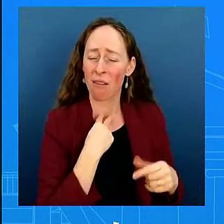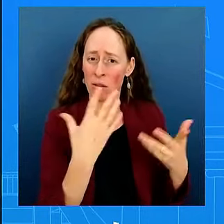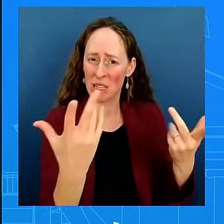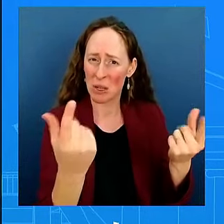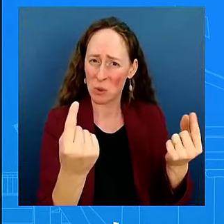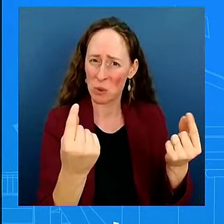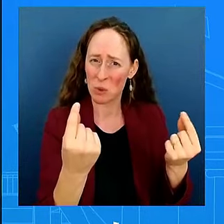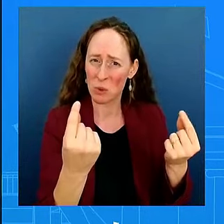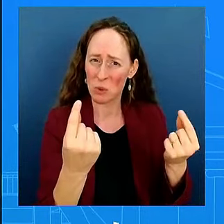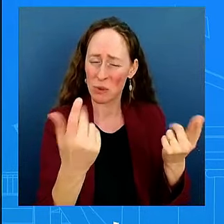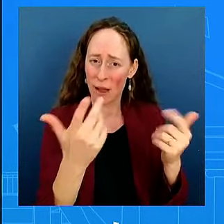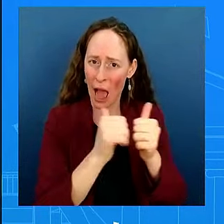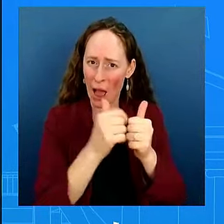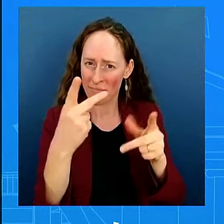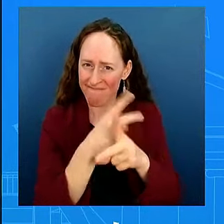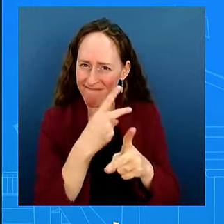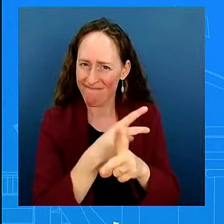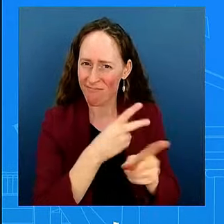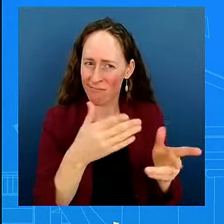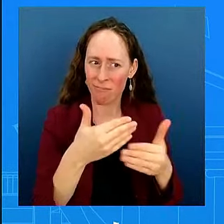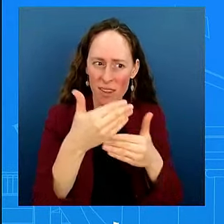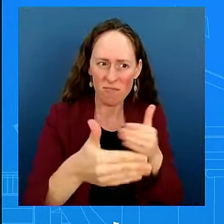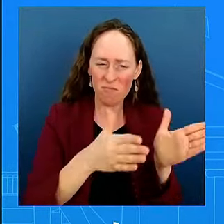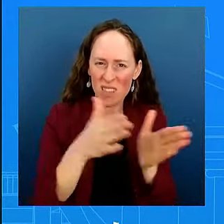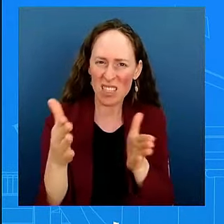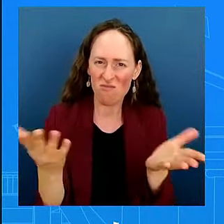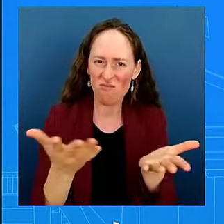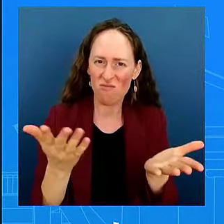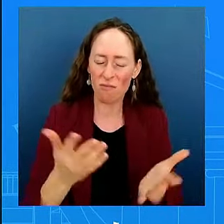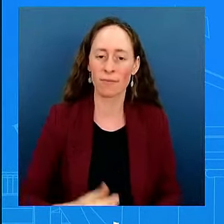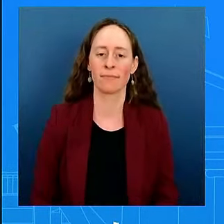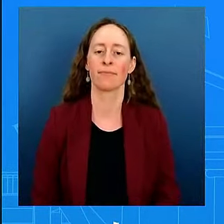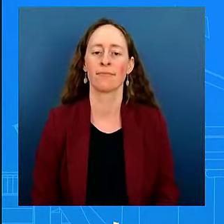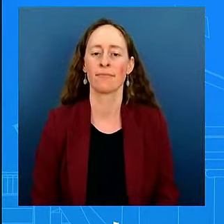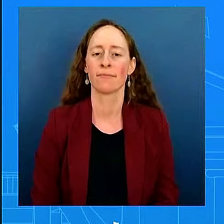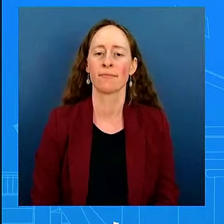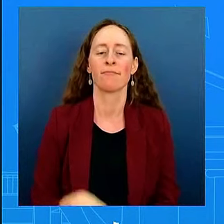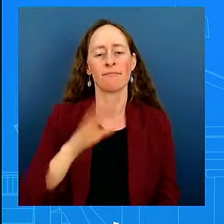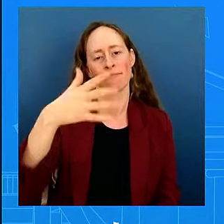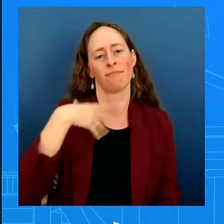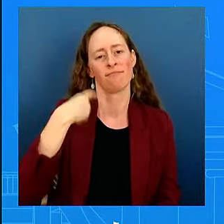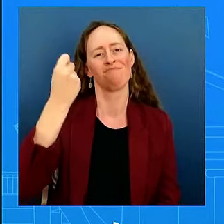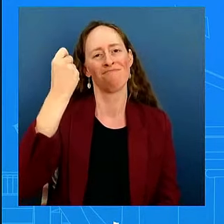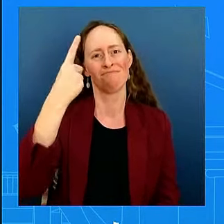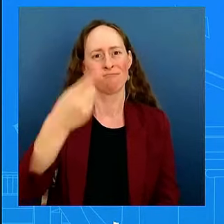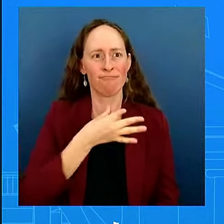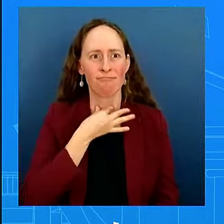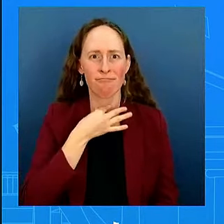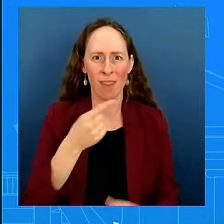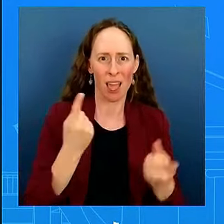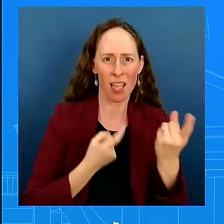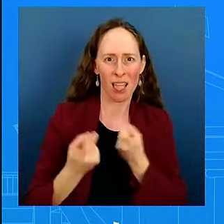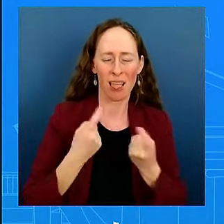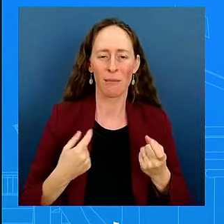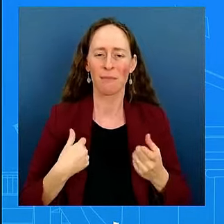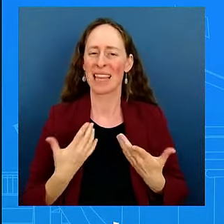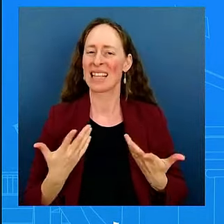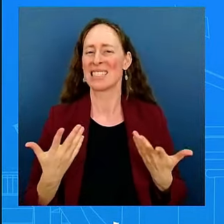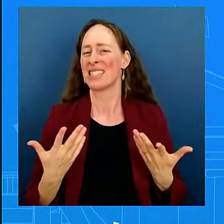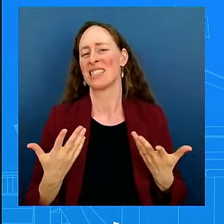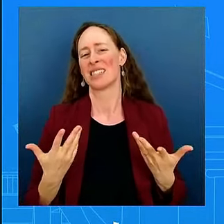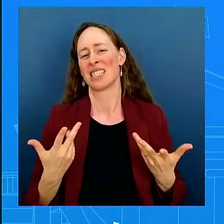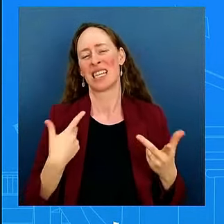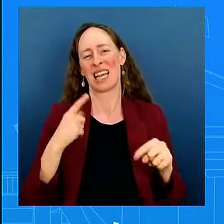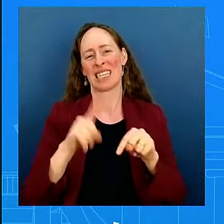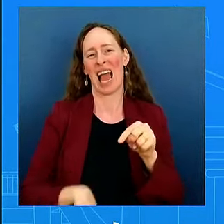that's been, that's come to us a couple of times. I'm not going to get ahead of what we're trying to do right now, which is get a ceasefire